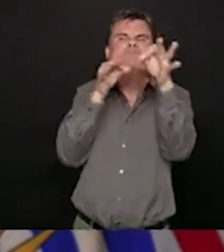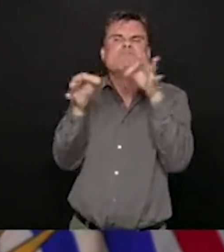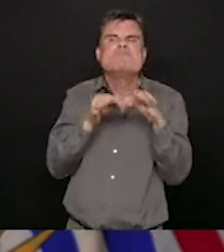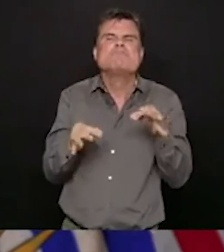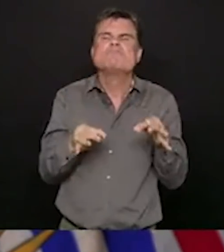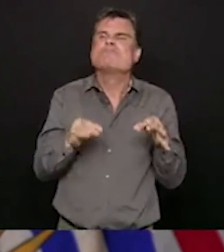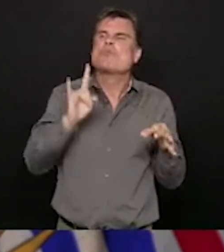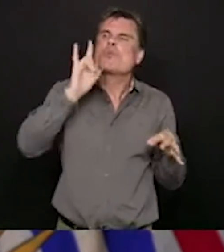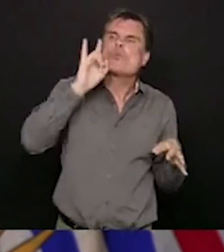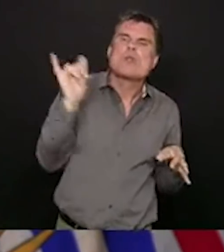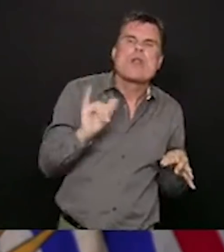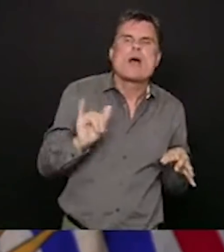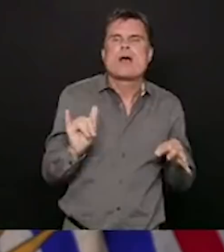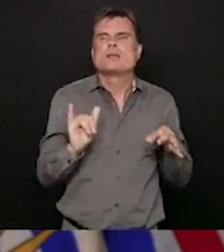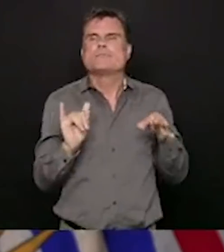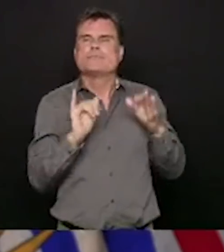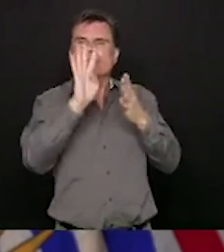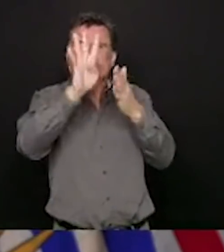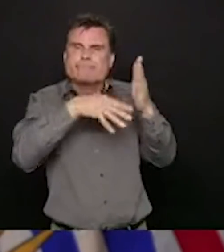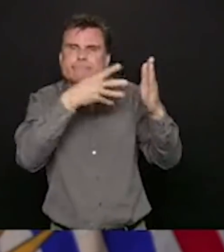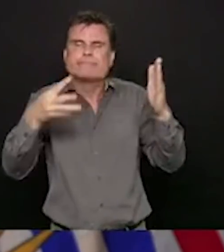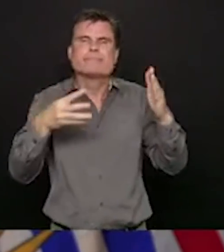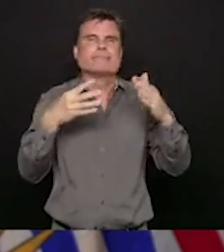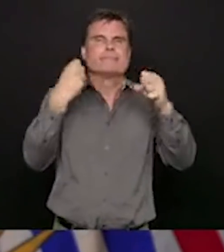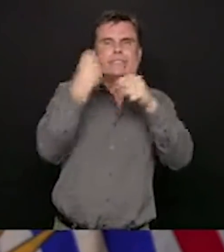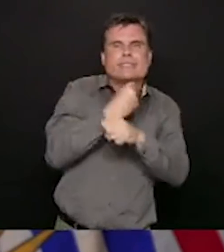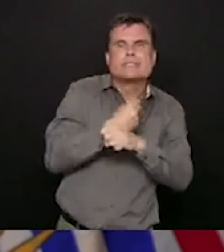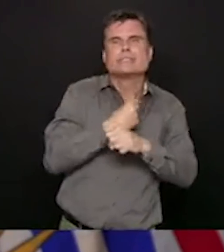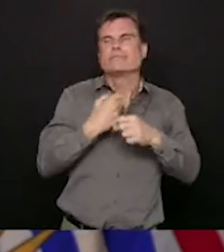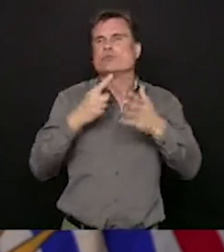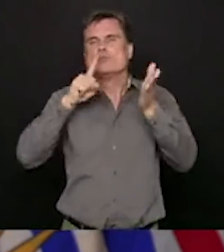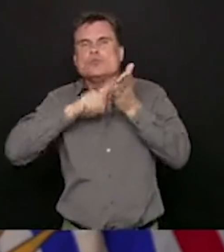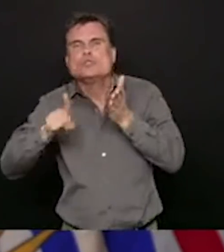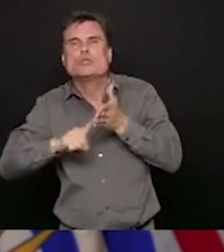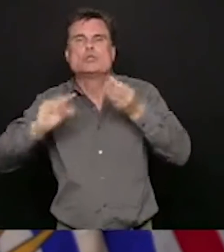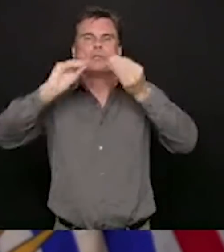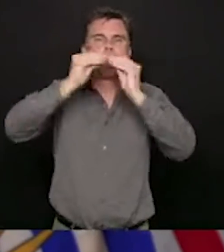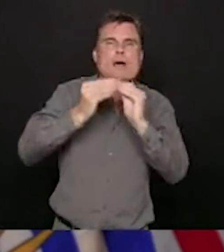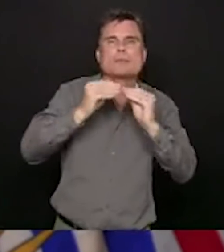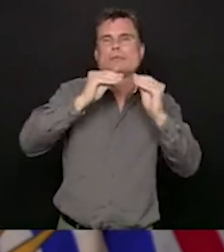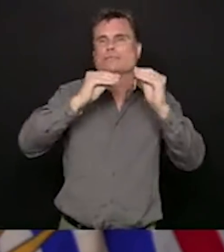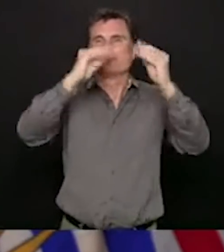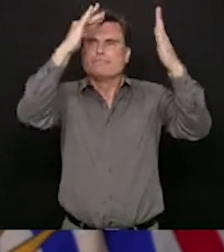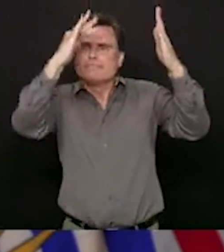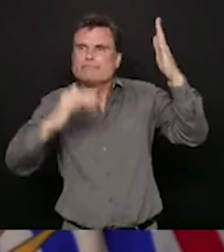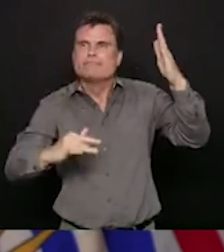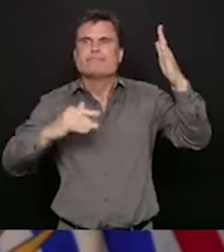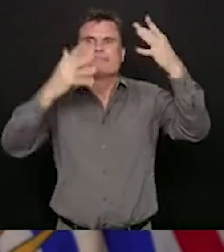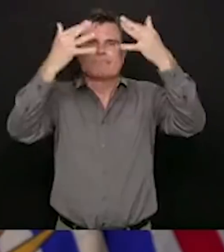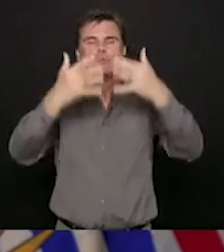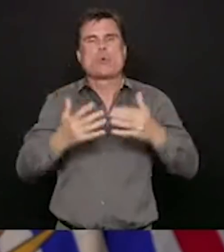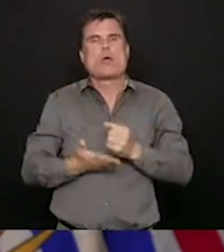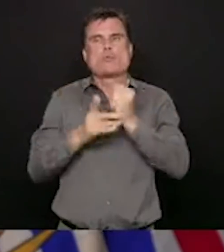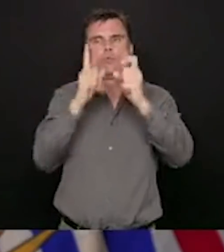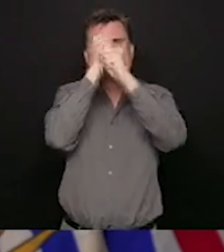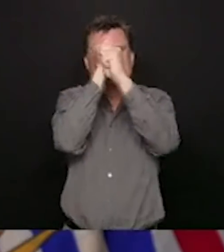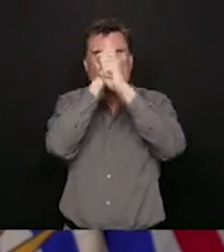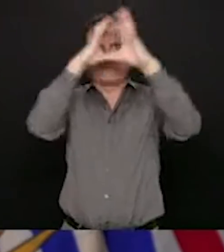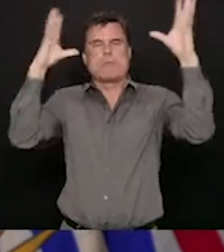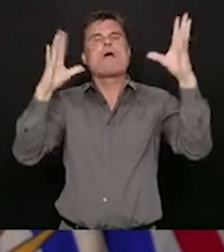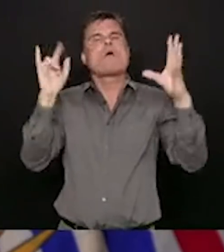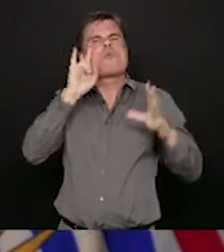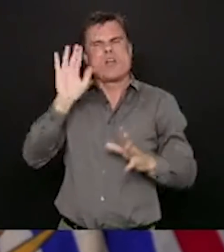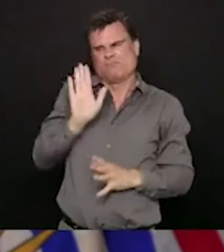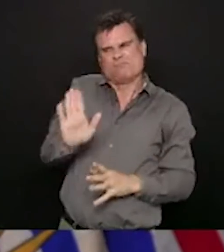epidemiology about who has been affected and where and how here in British Columbia. This is our path forward